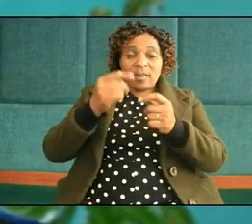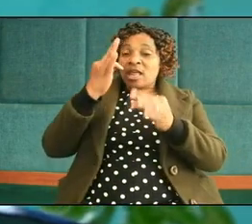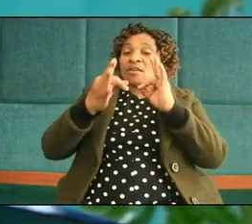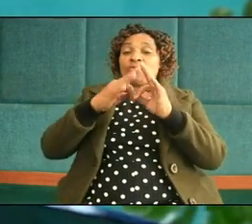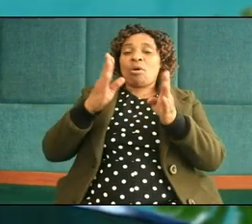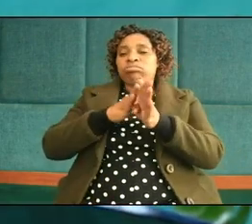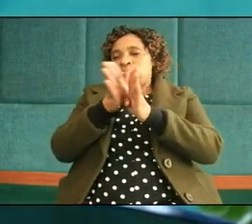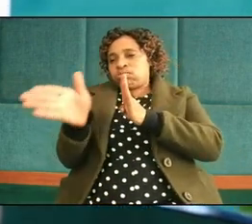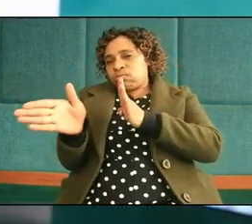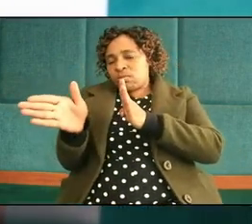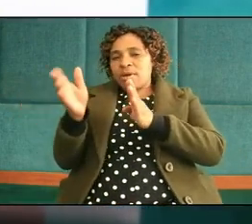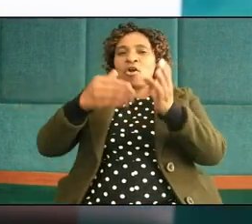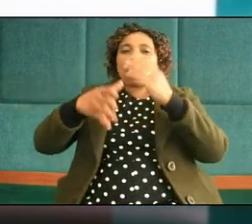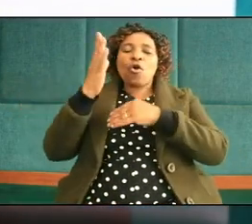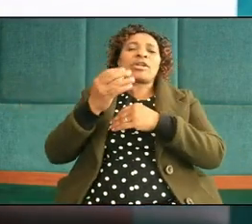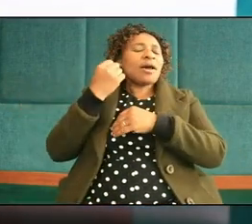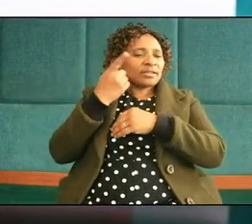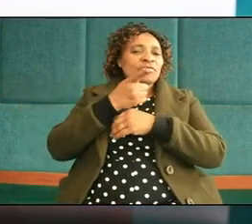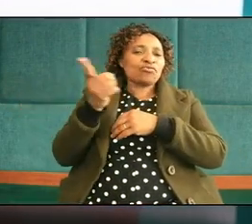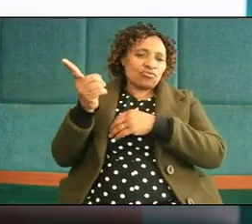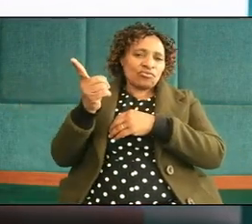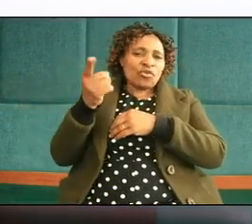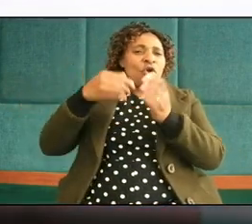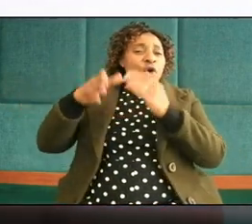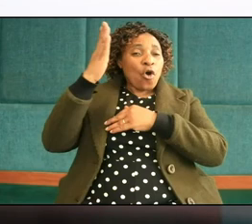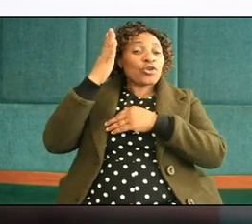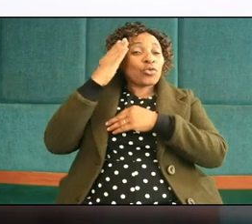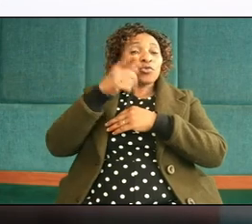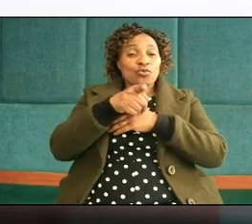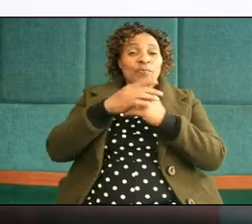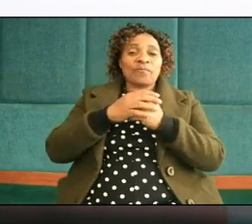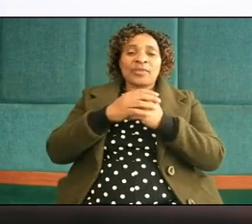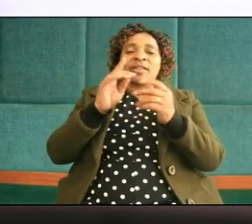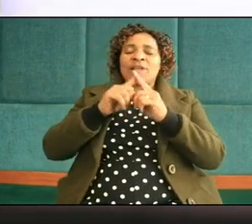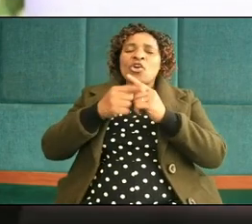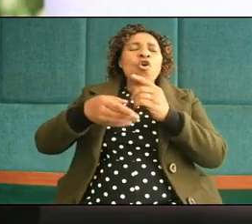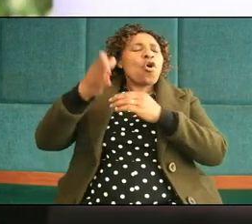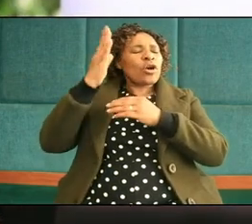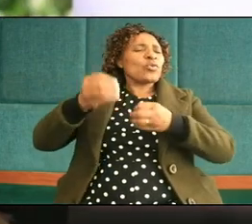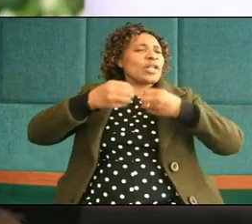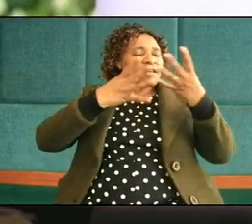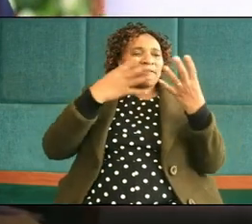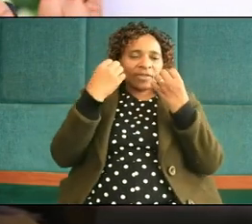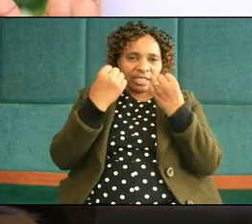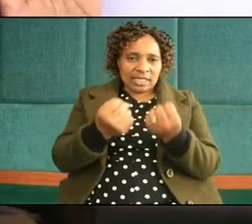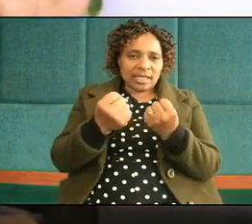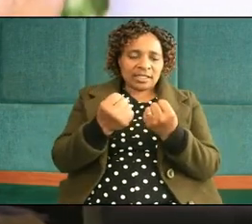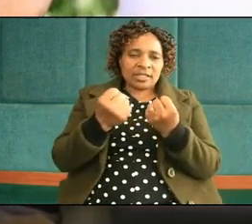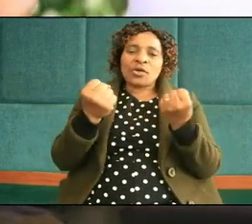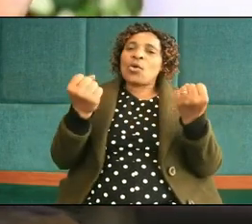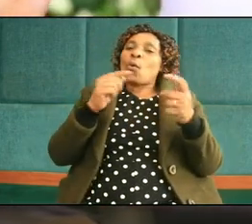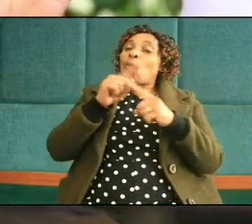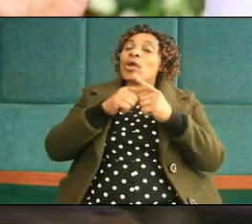yes God understands you God knows you and God will give you the strength when